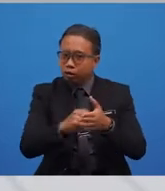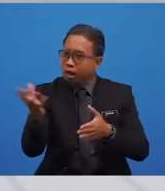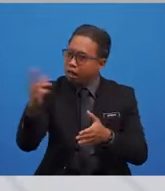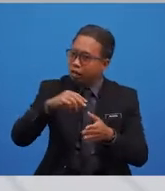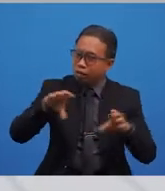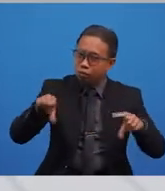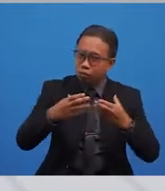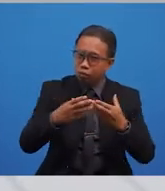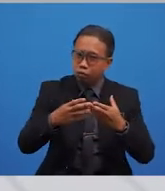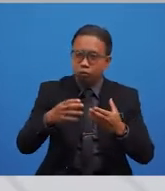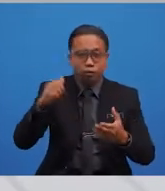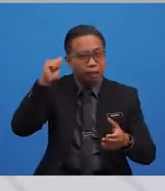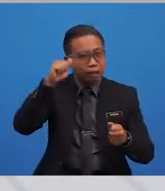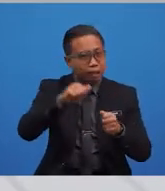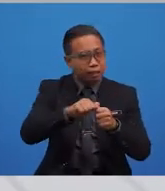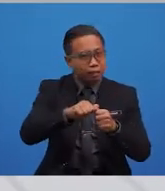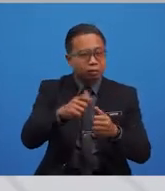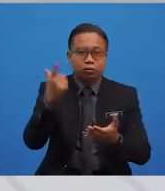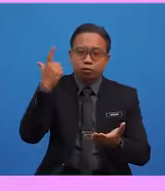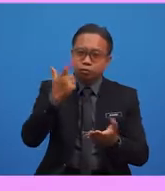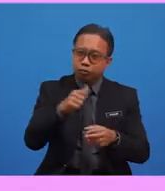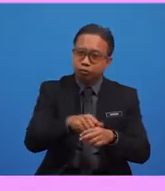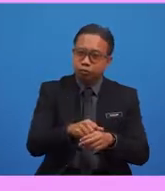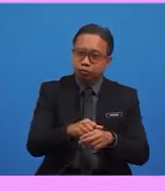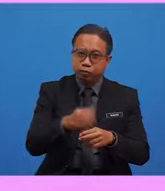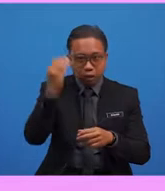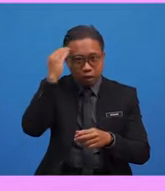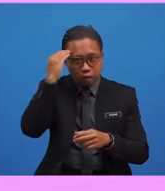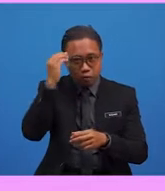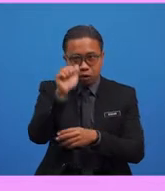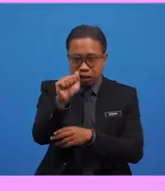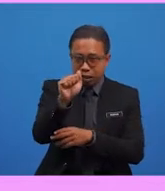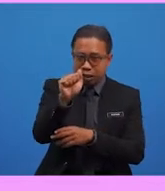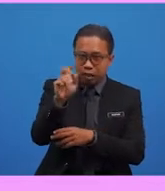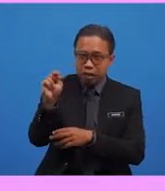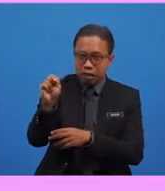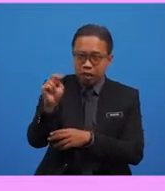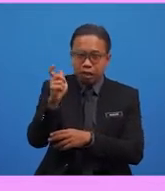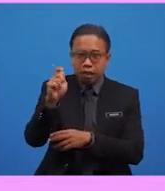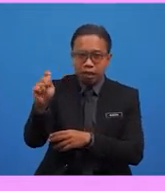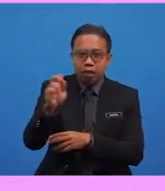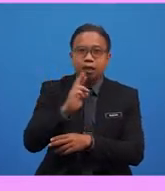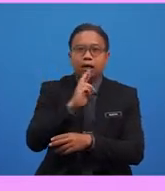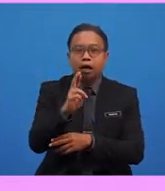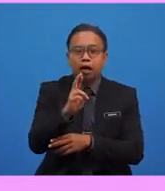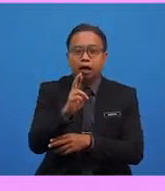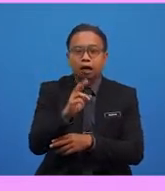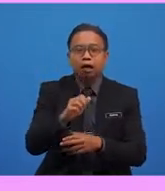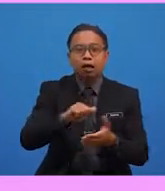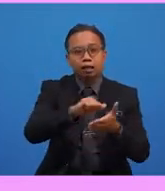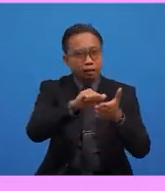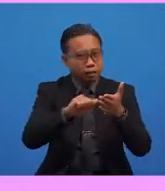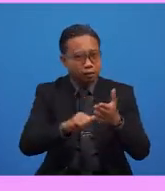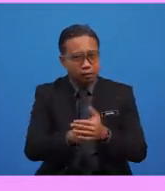articles? Let's do a quick revision. Now, we know that a, an, and the